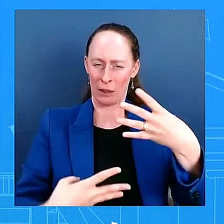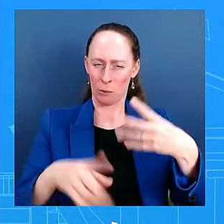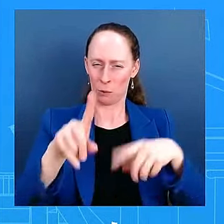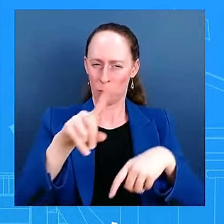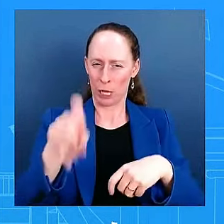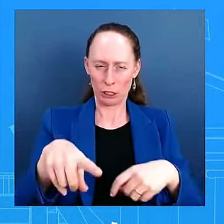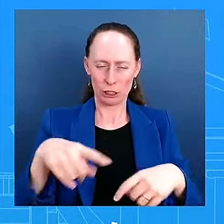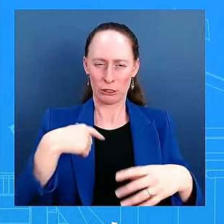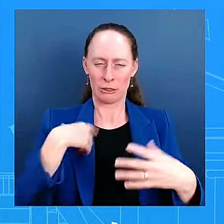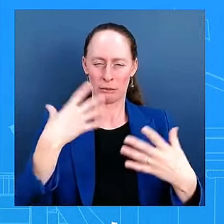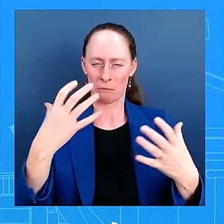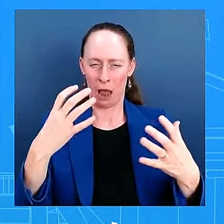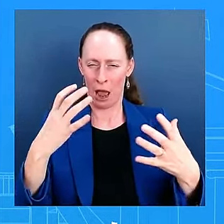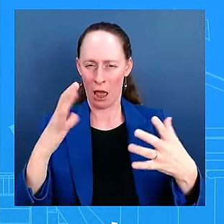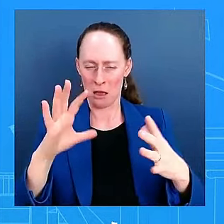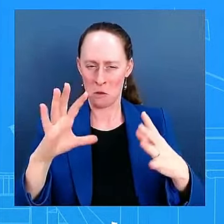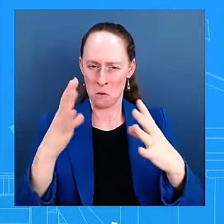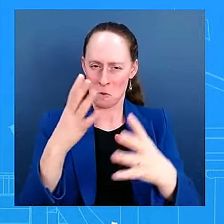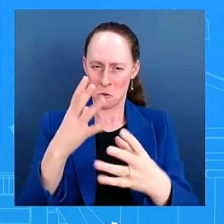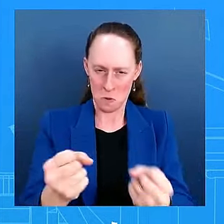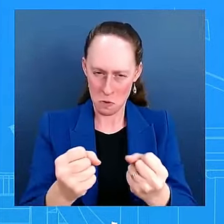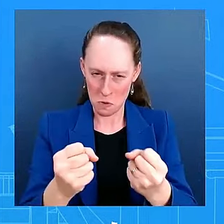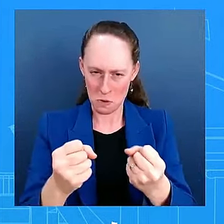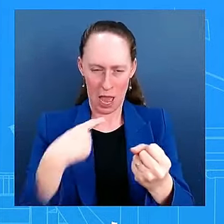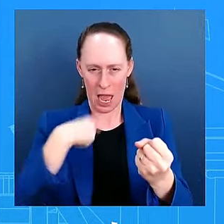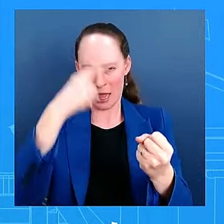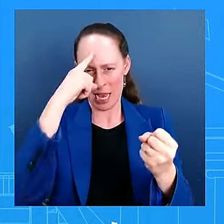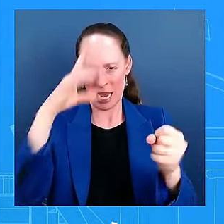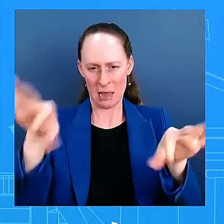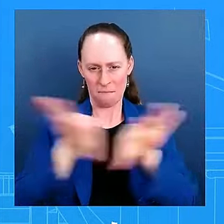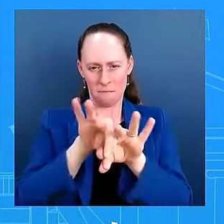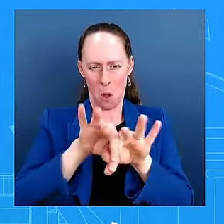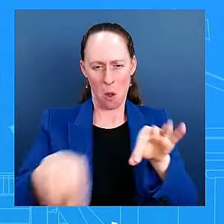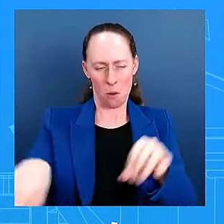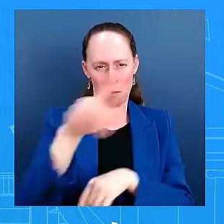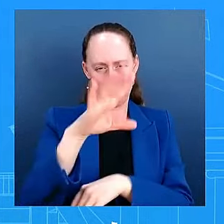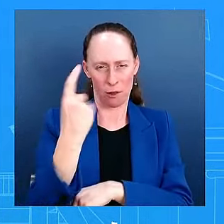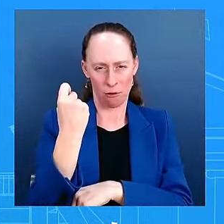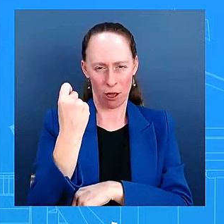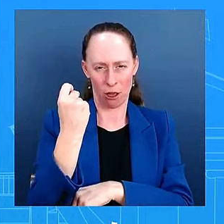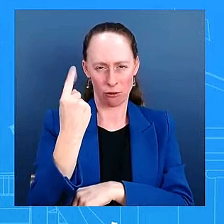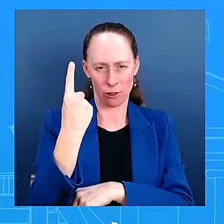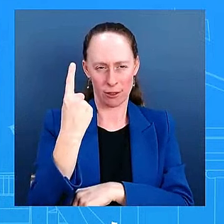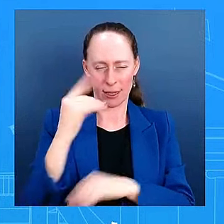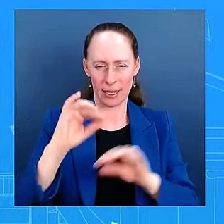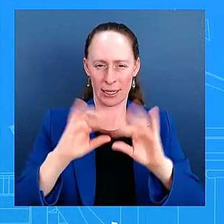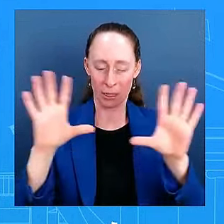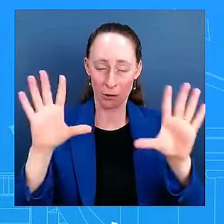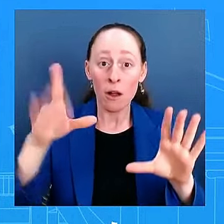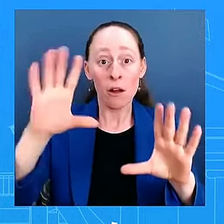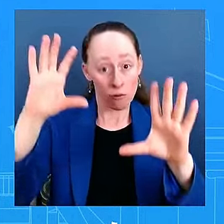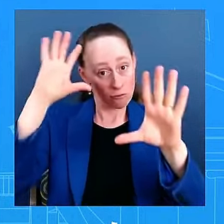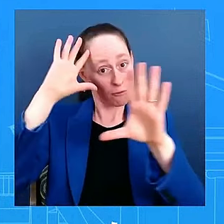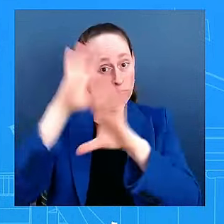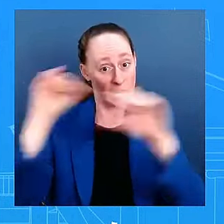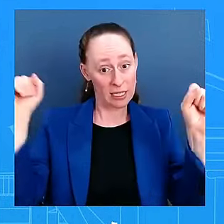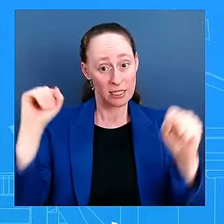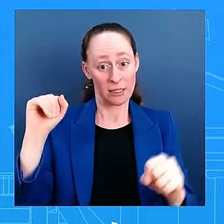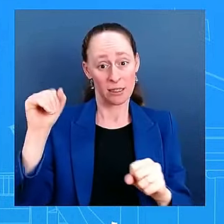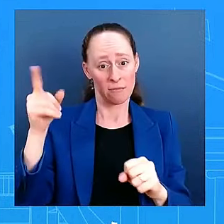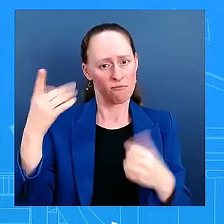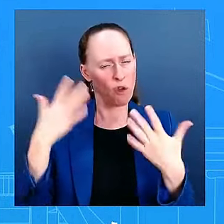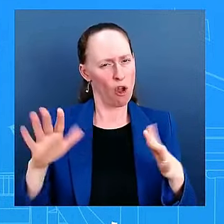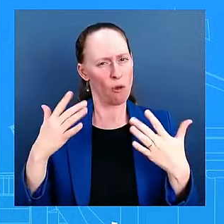as well. Look, the President has spoken to this, and he'll, I'll say it again here, he was certainly inspired by the